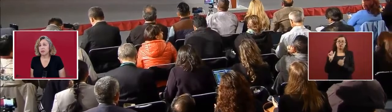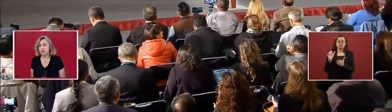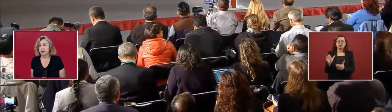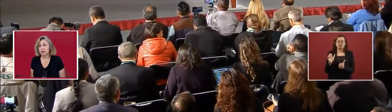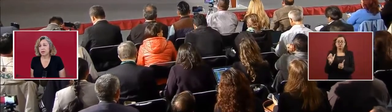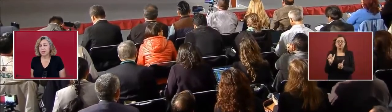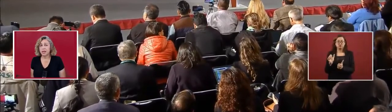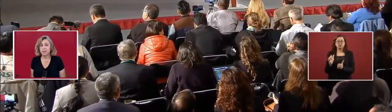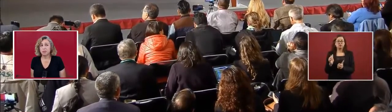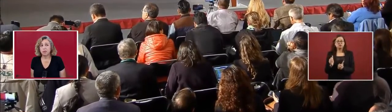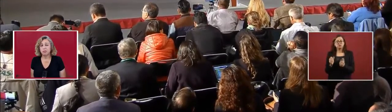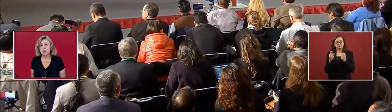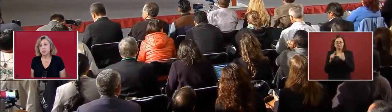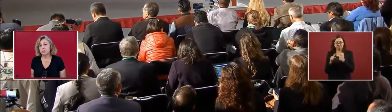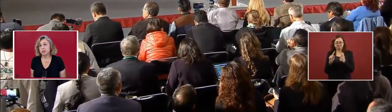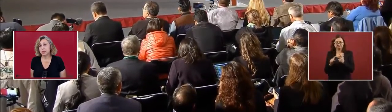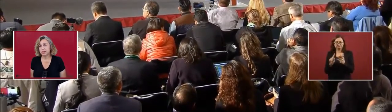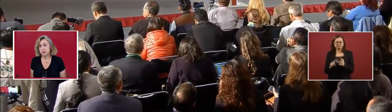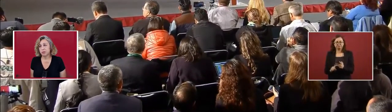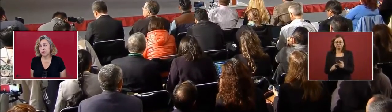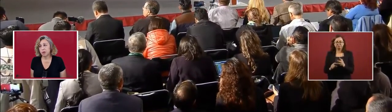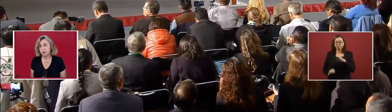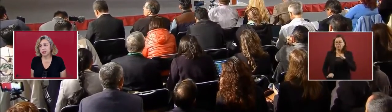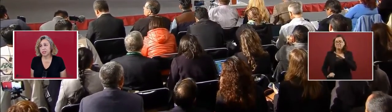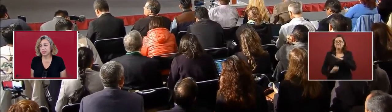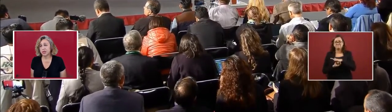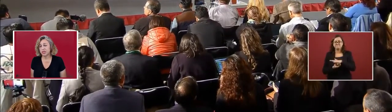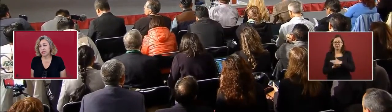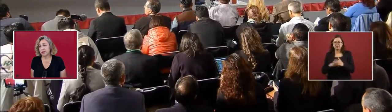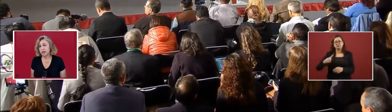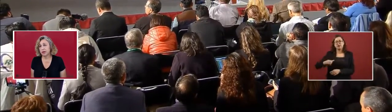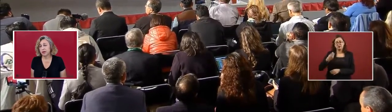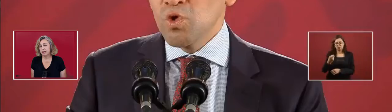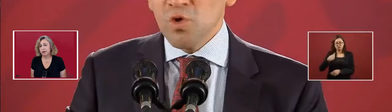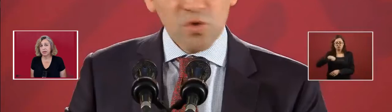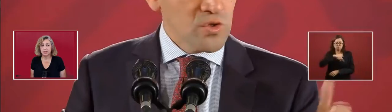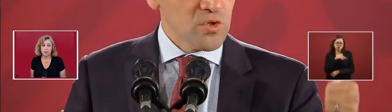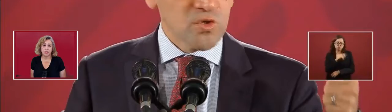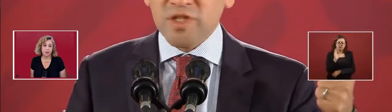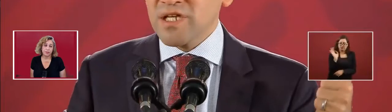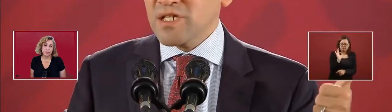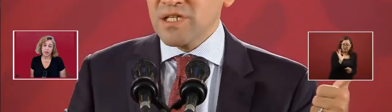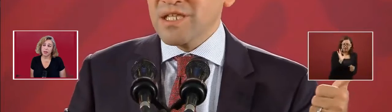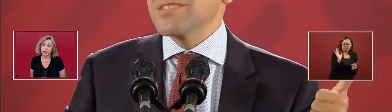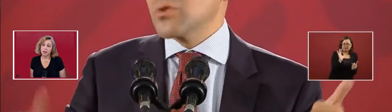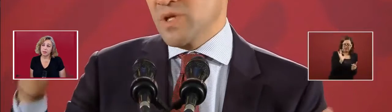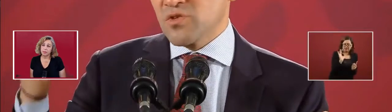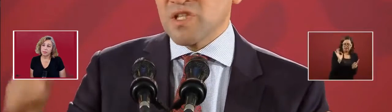Has three principles with what we're construction on our estimates.